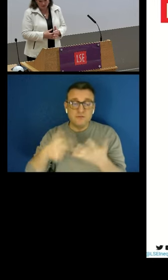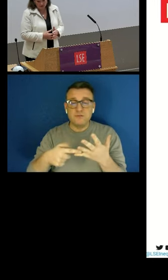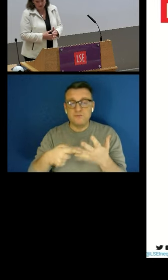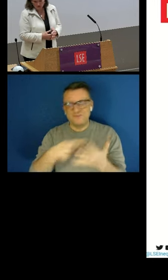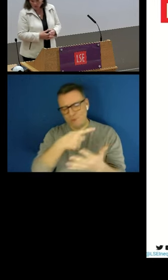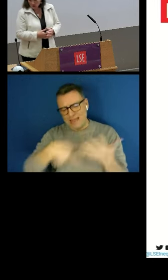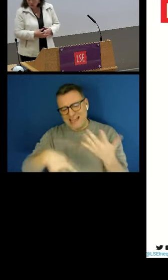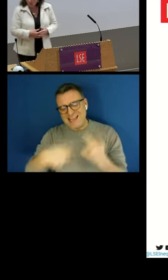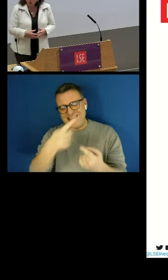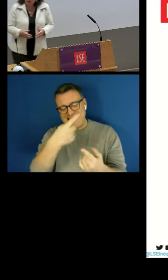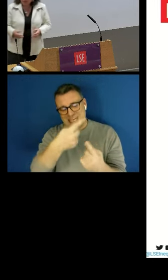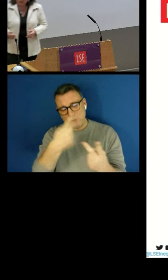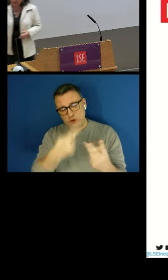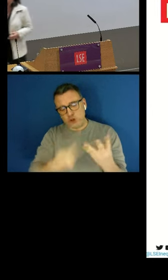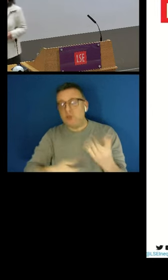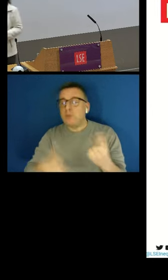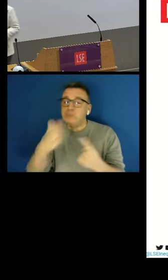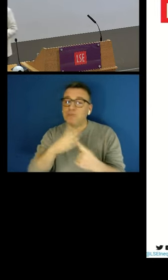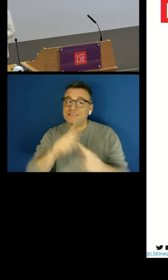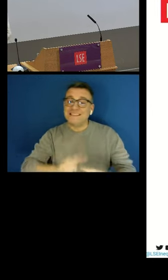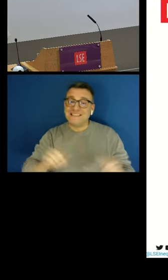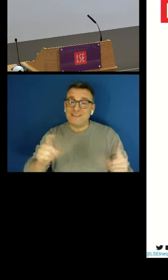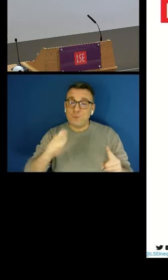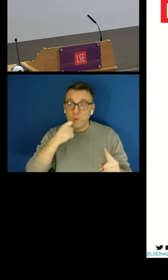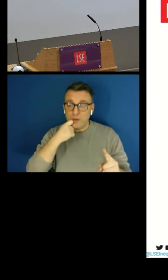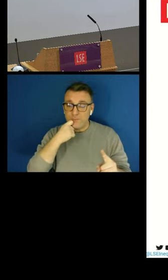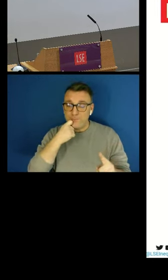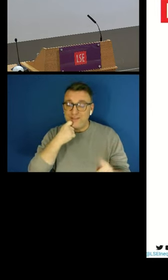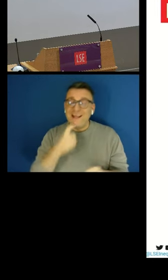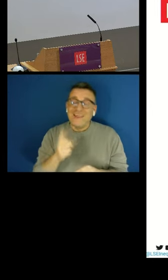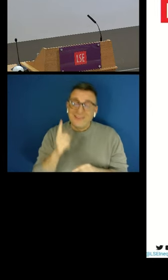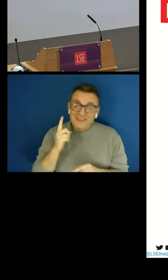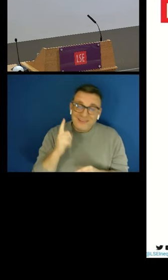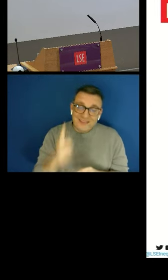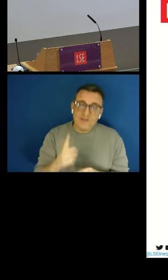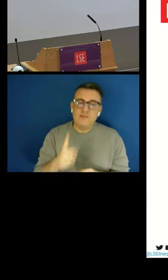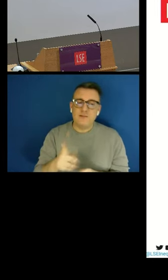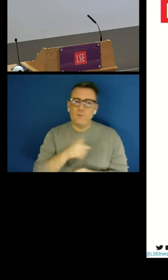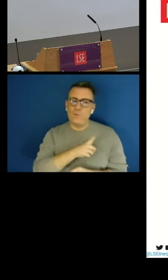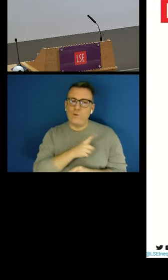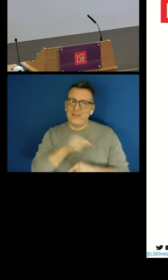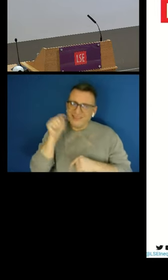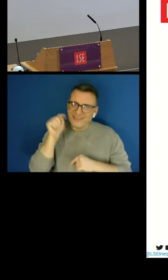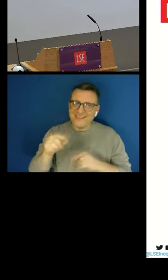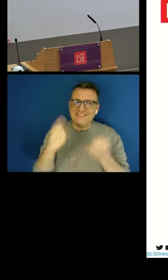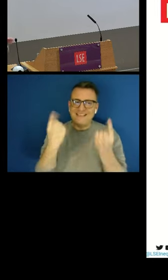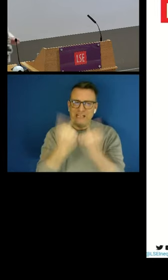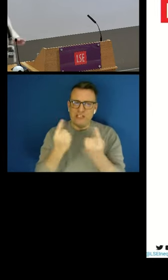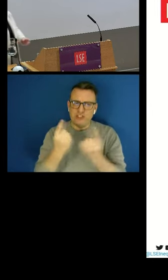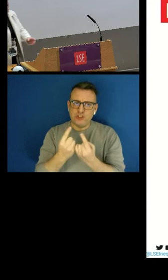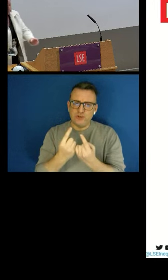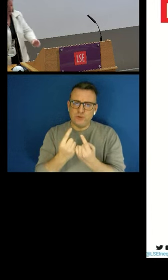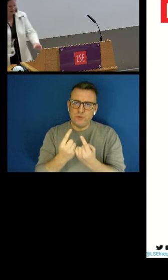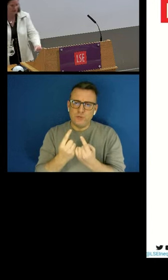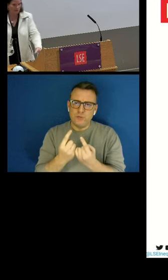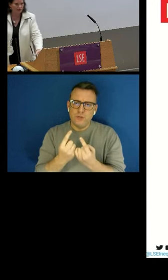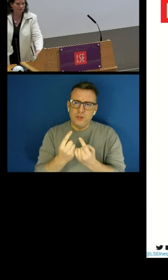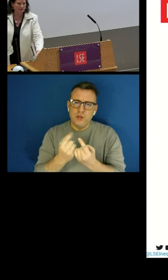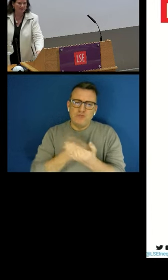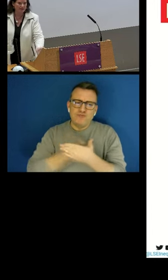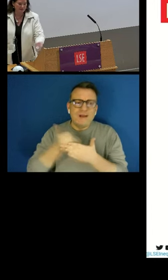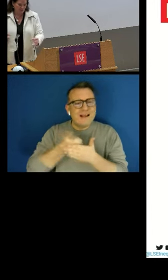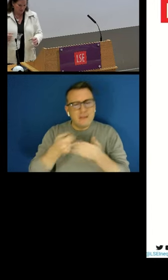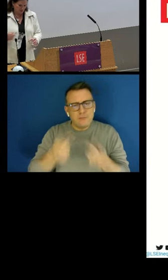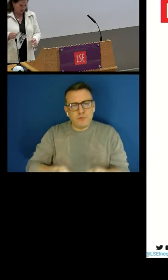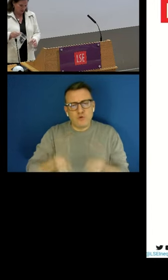one of the reasons why this issue has, although it's figured a lot rhetorically on the policy making agenda, so we